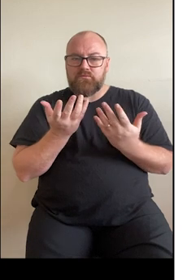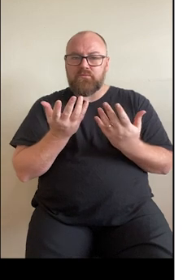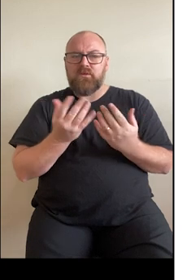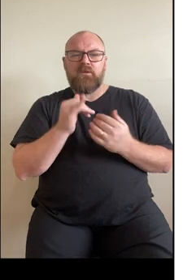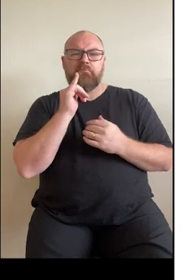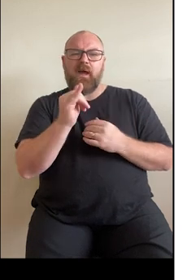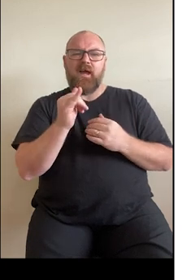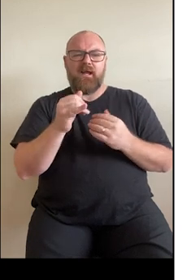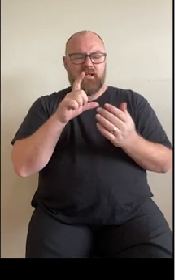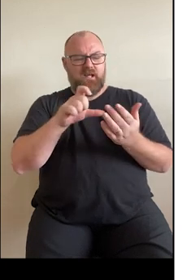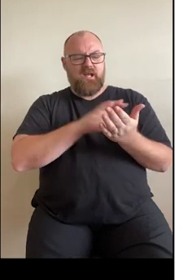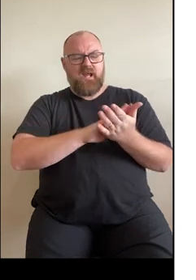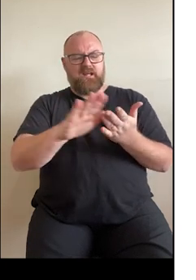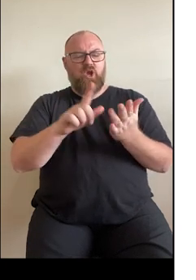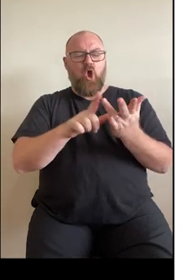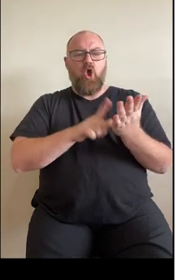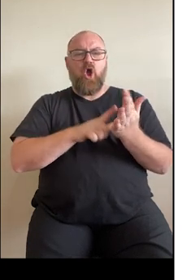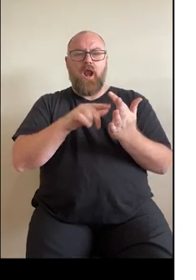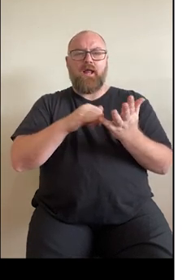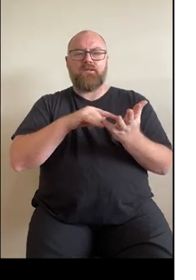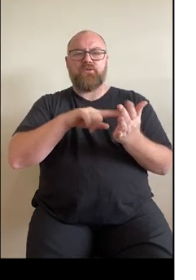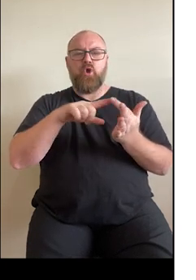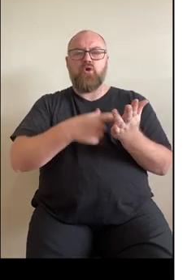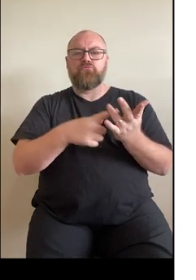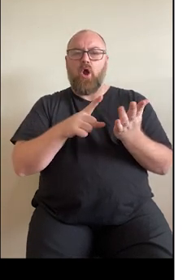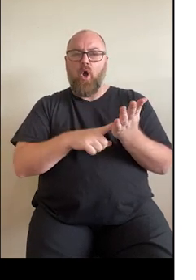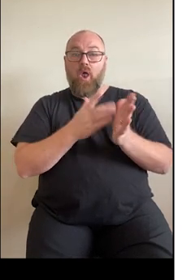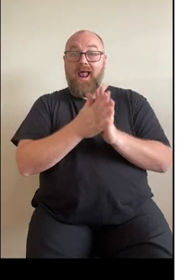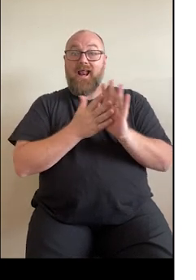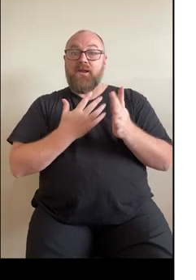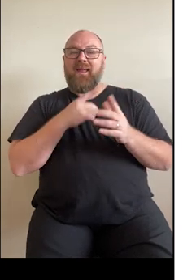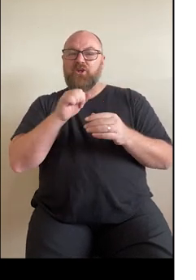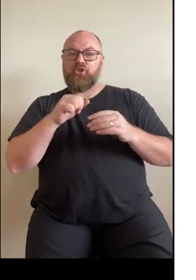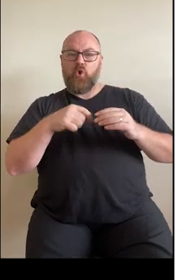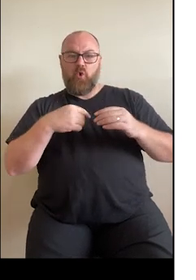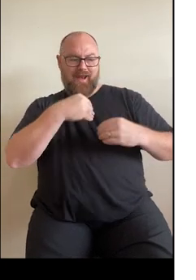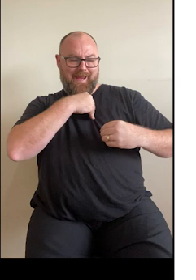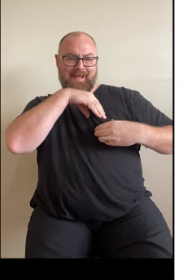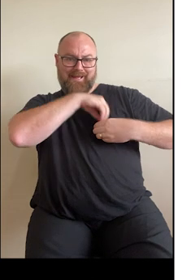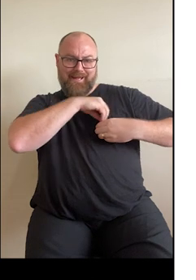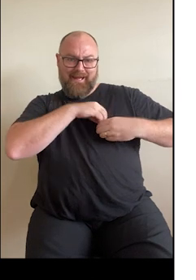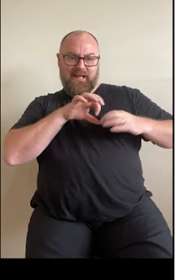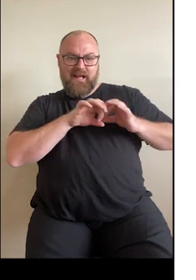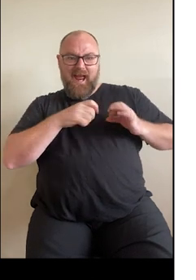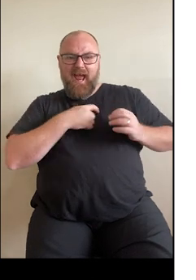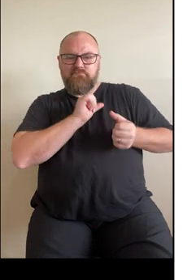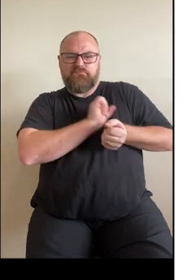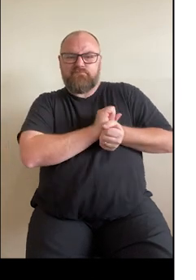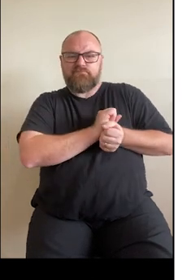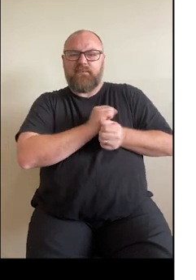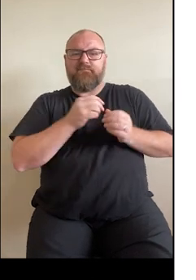cholesterol can stick to the walls of your arteries and this causes blockages and increases your risk of a heart attack or stroke.